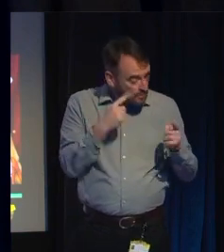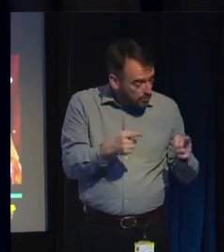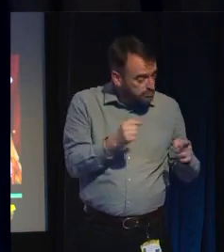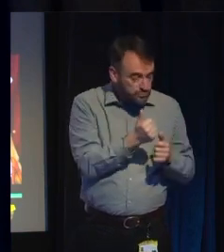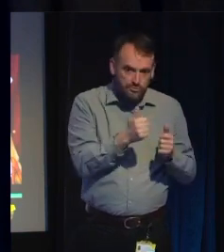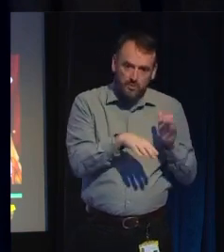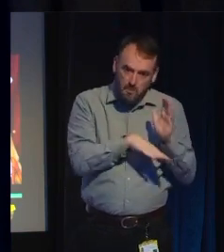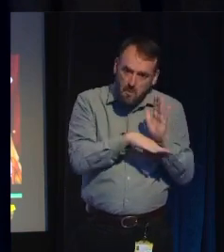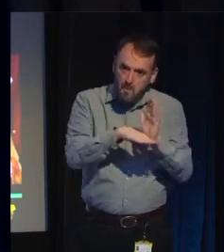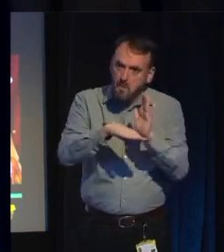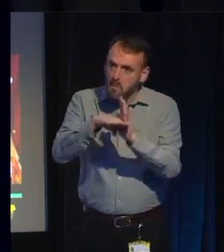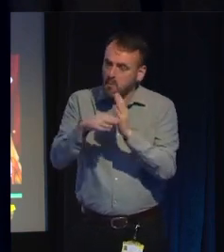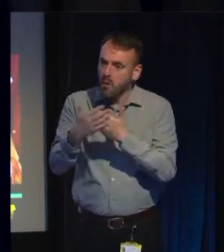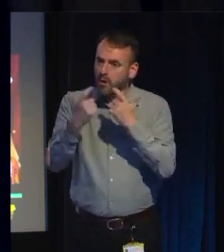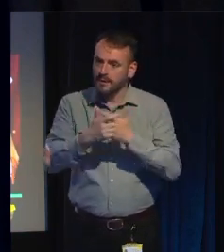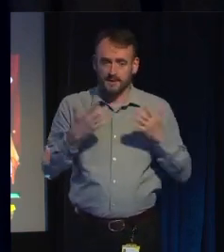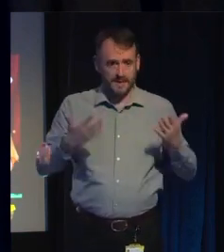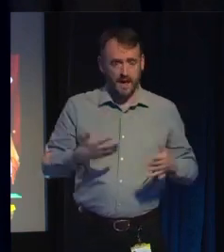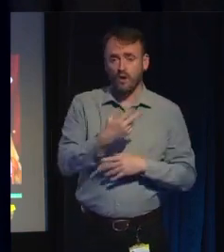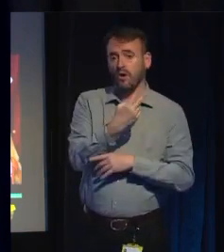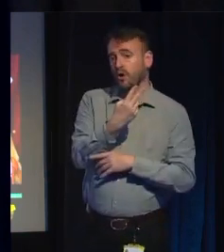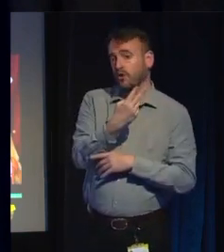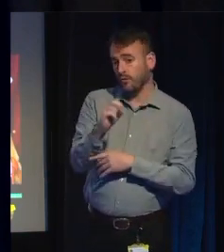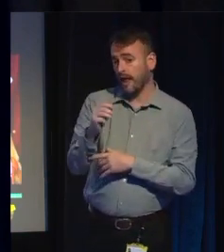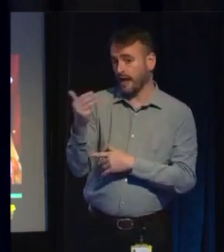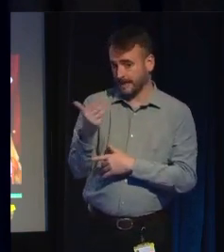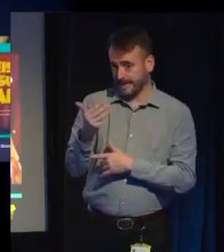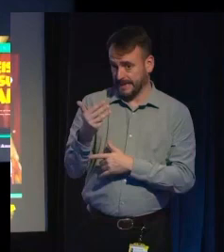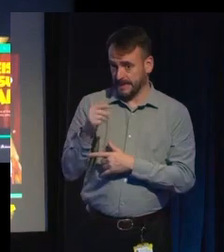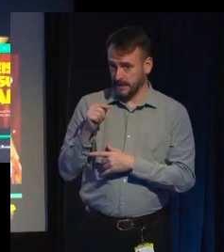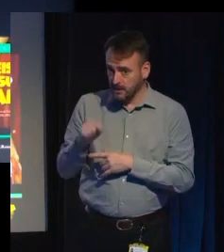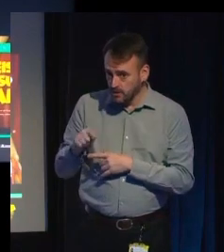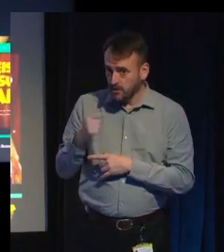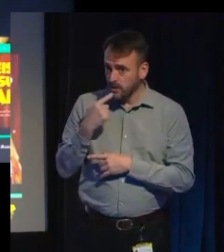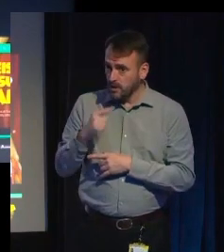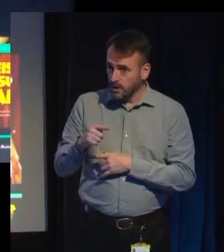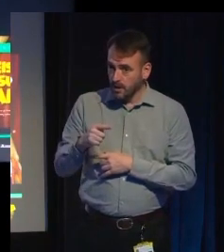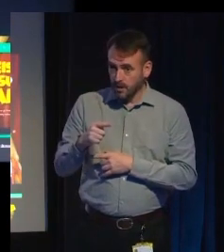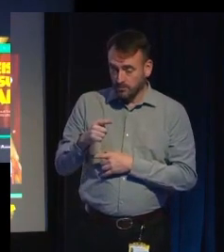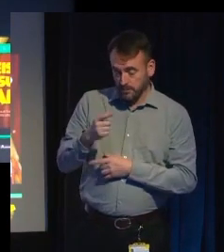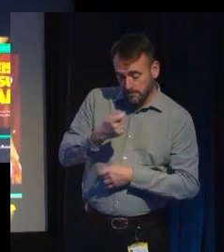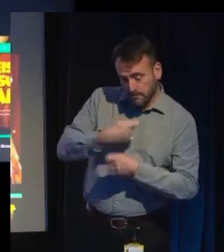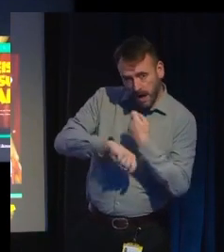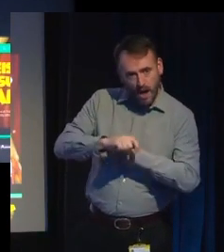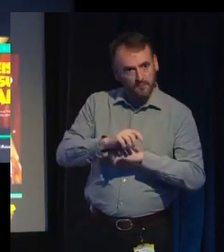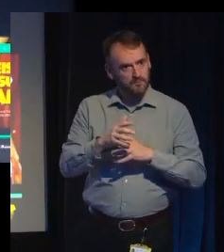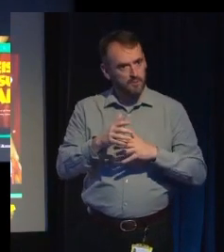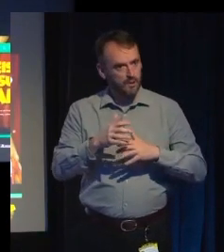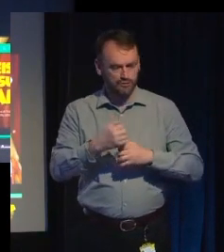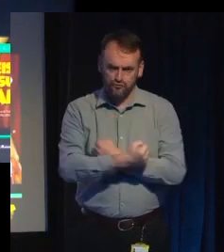and now in 2019 to be a well-loved and established genre. But I think it's fair to say that that